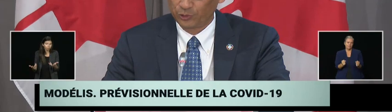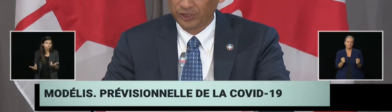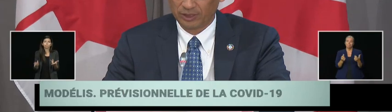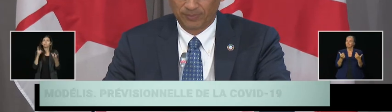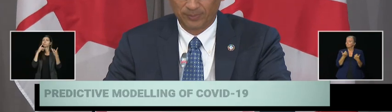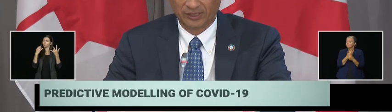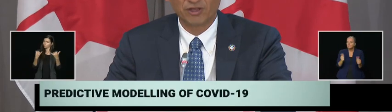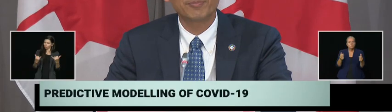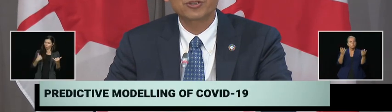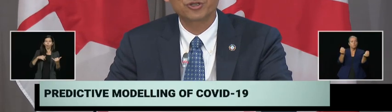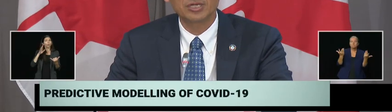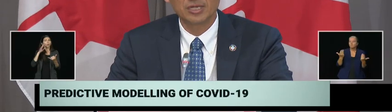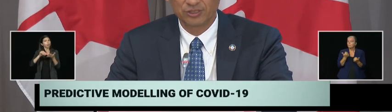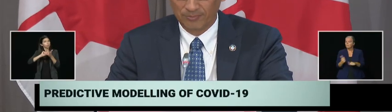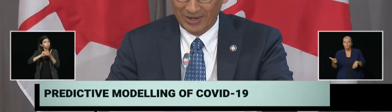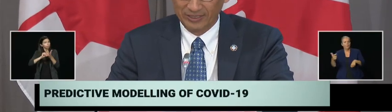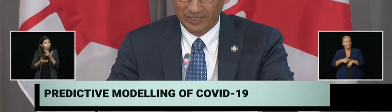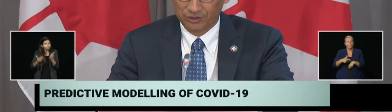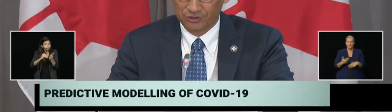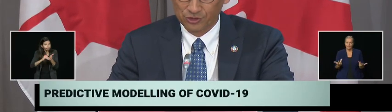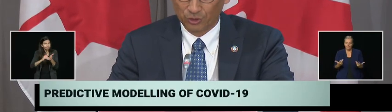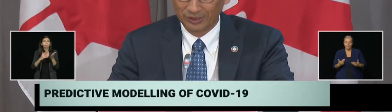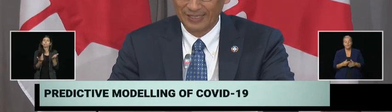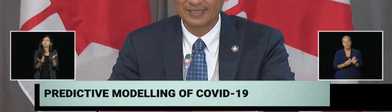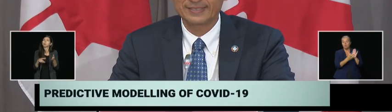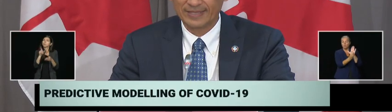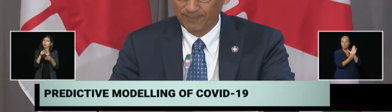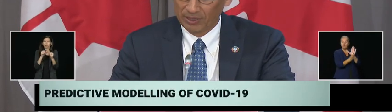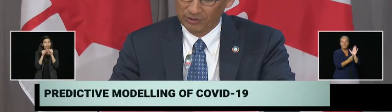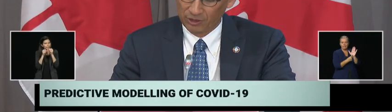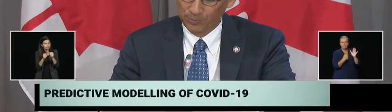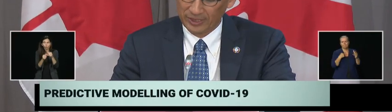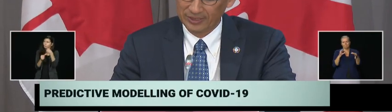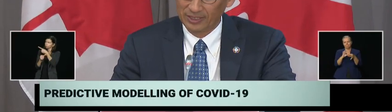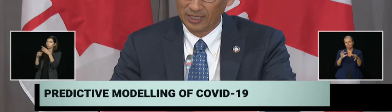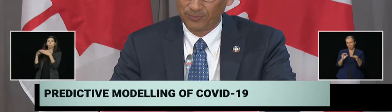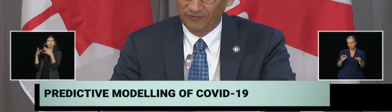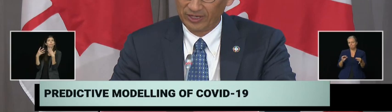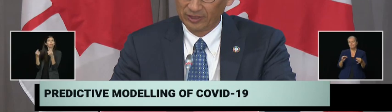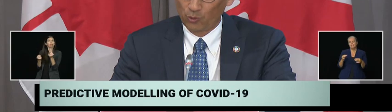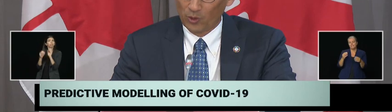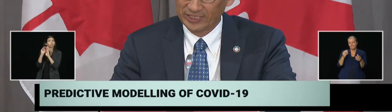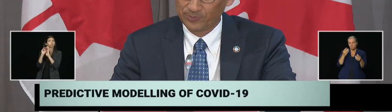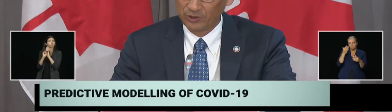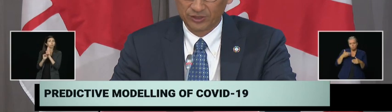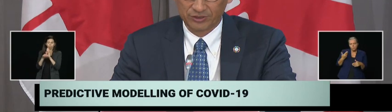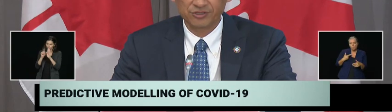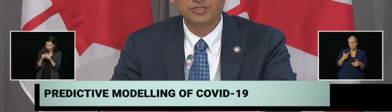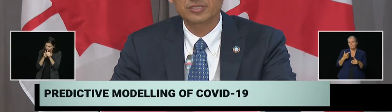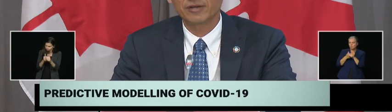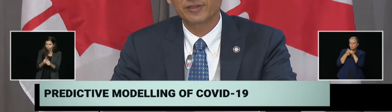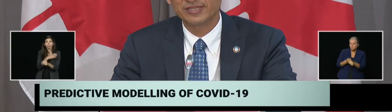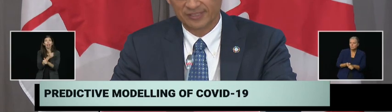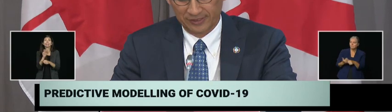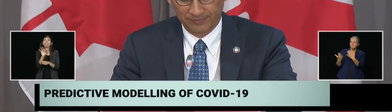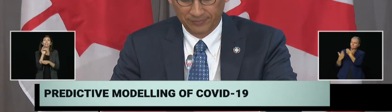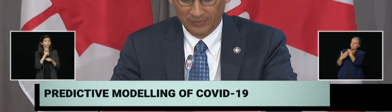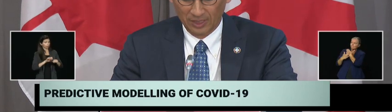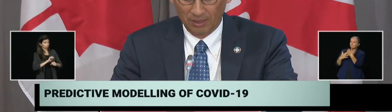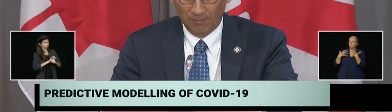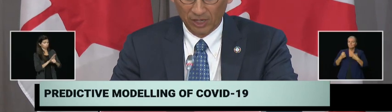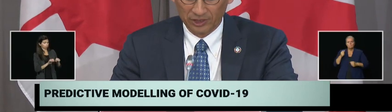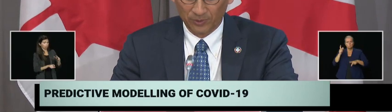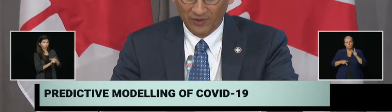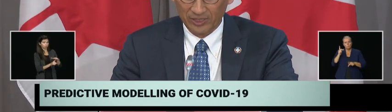continue with critical public health measures to maintain control, stamp out outbreaks and prevent a widespread resurgence of cases.